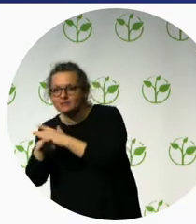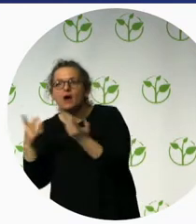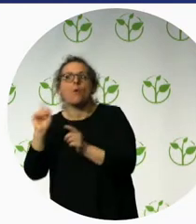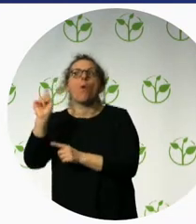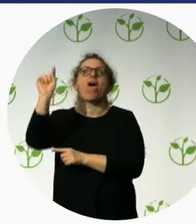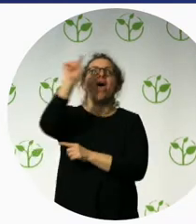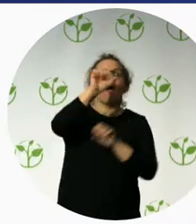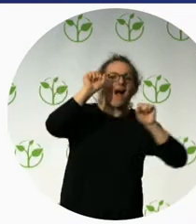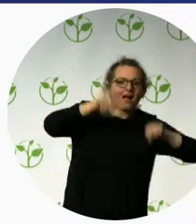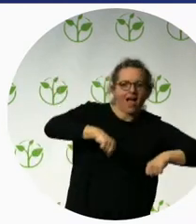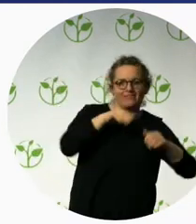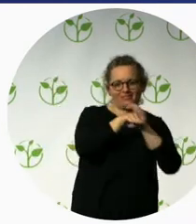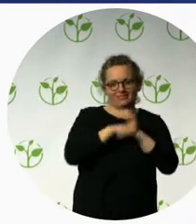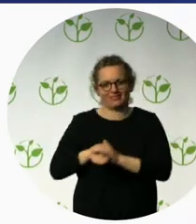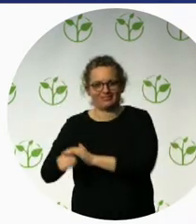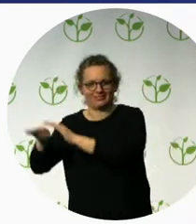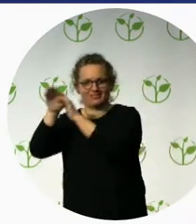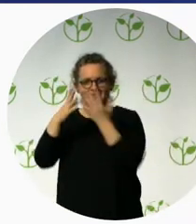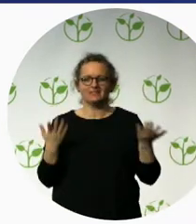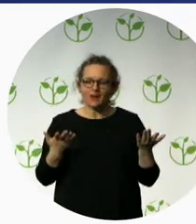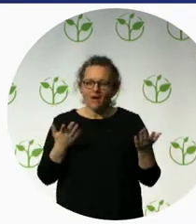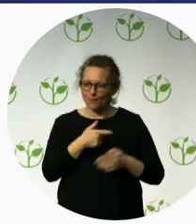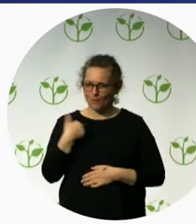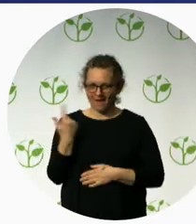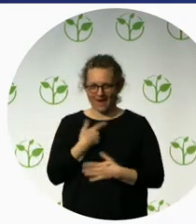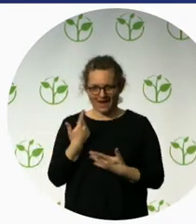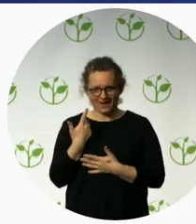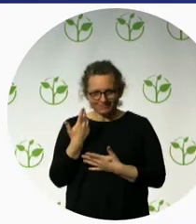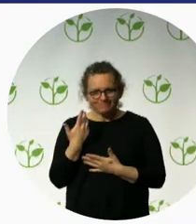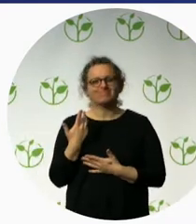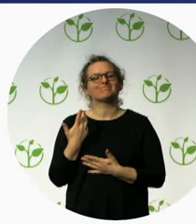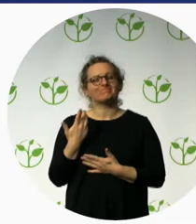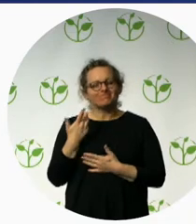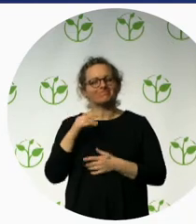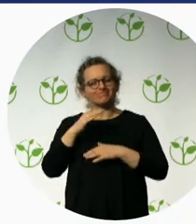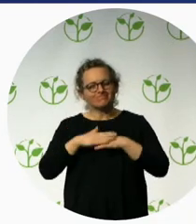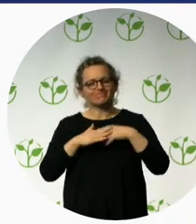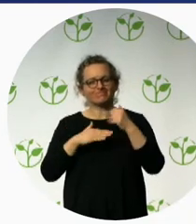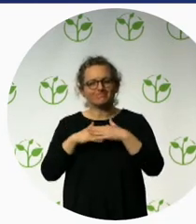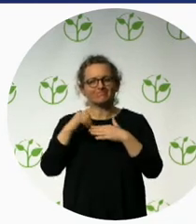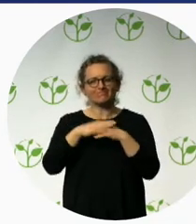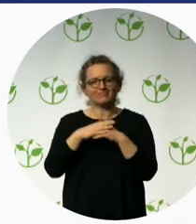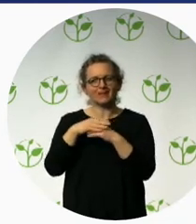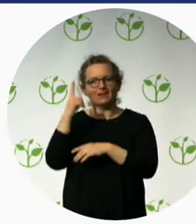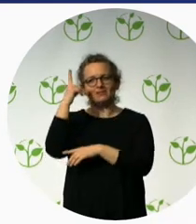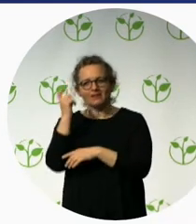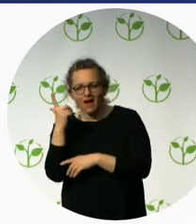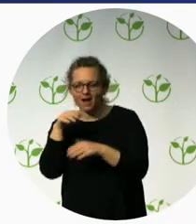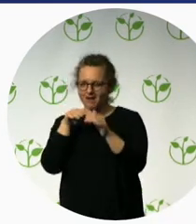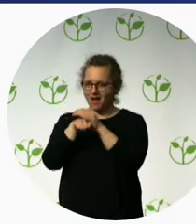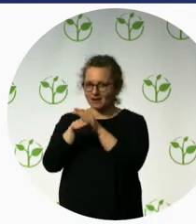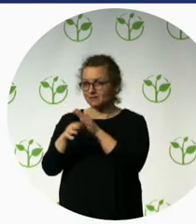maybe just starting on this pathway, the idea of accessible routes or accessible itineraries is one way to break the